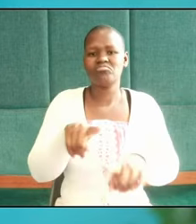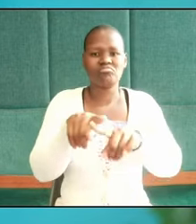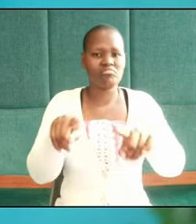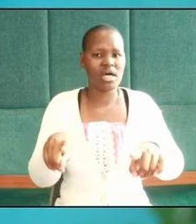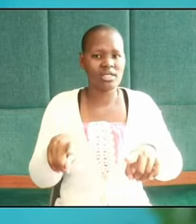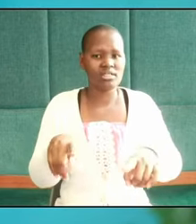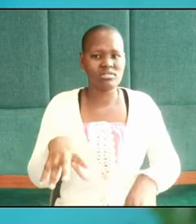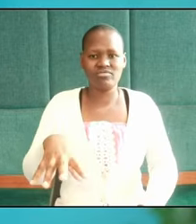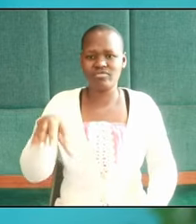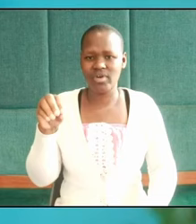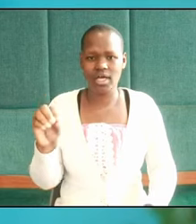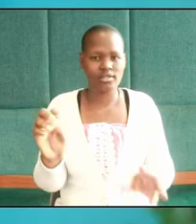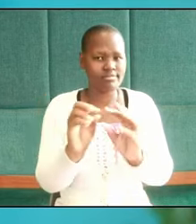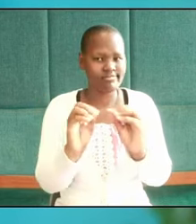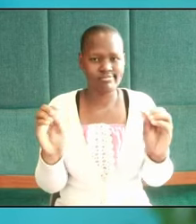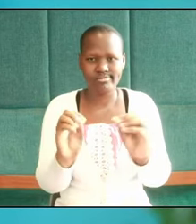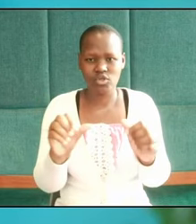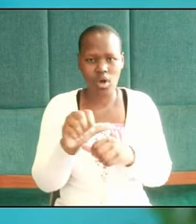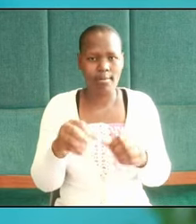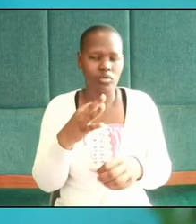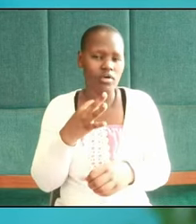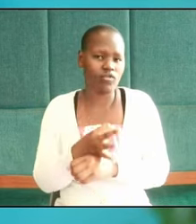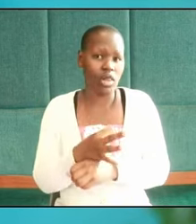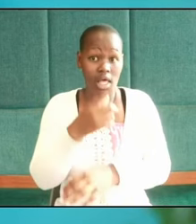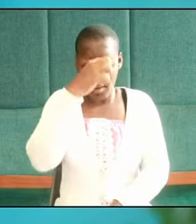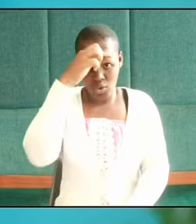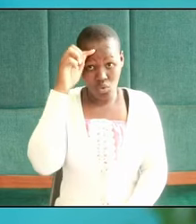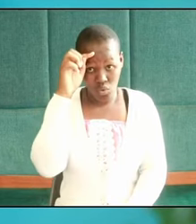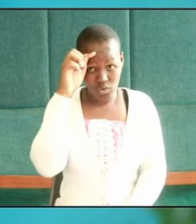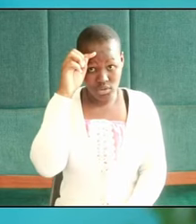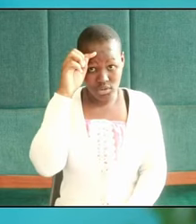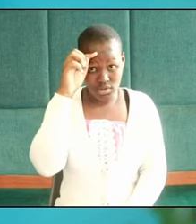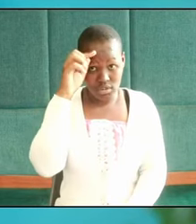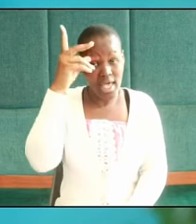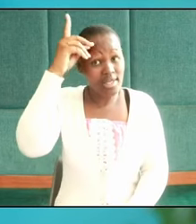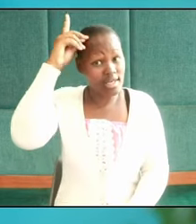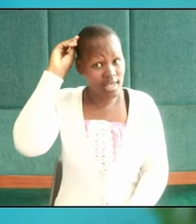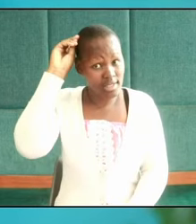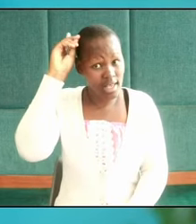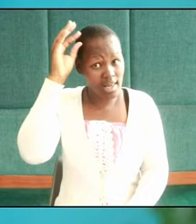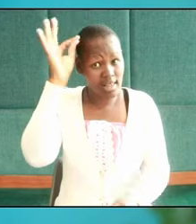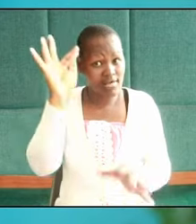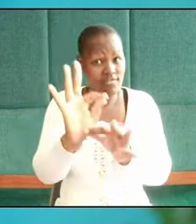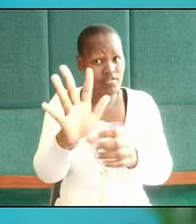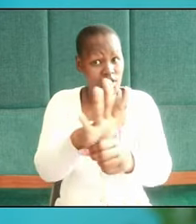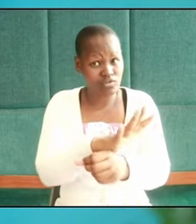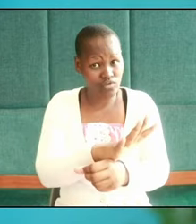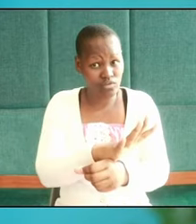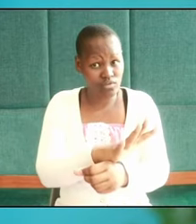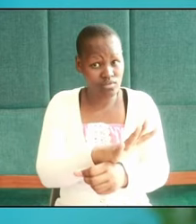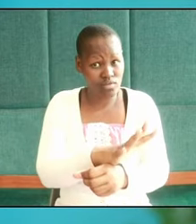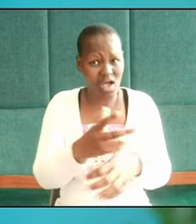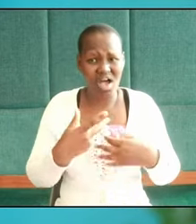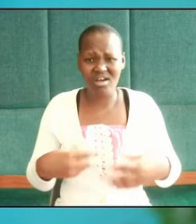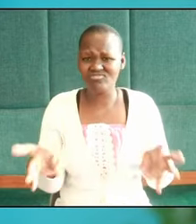find no charge or fault because he was faithful nor was